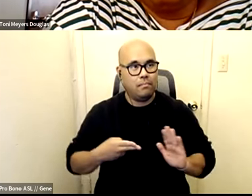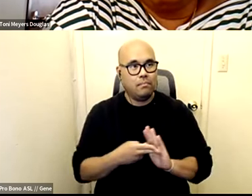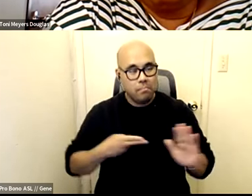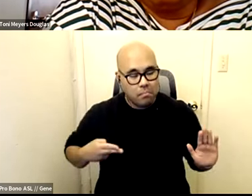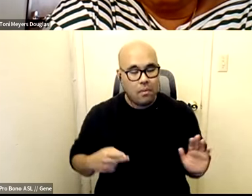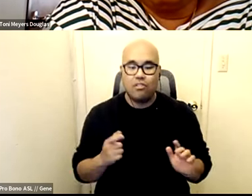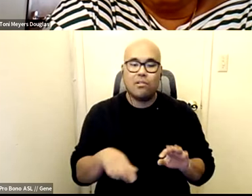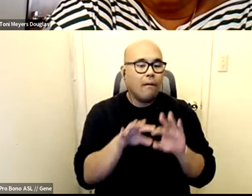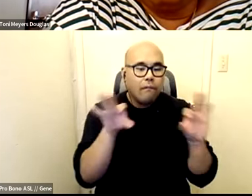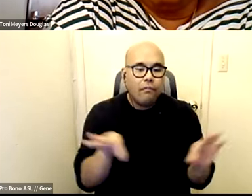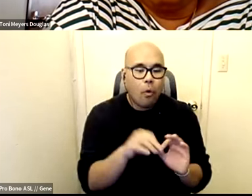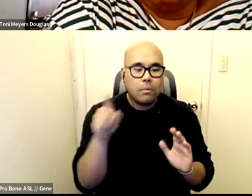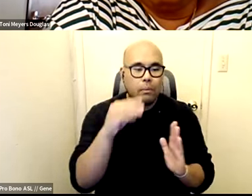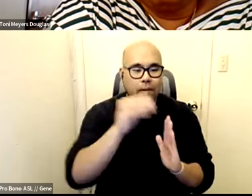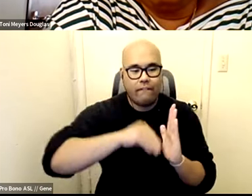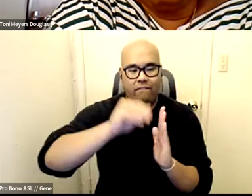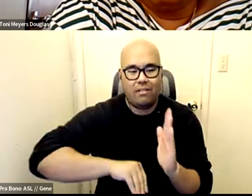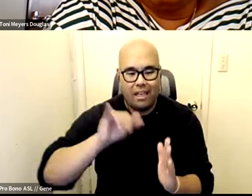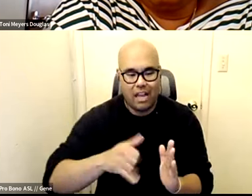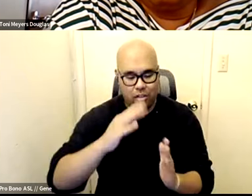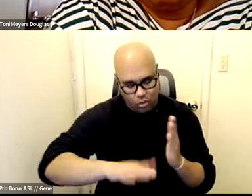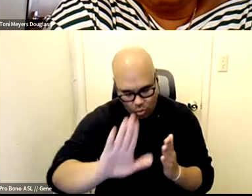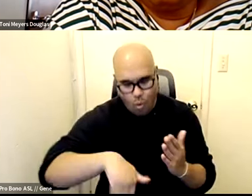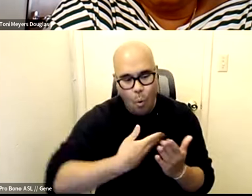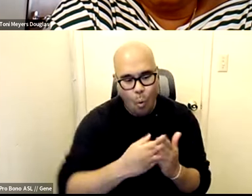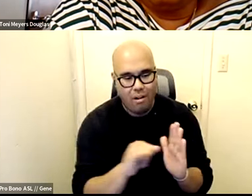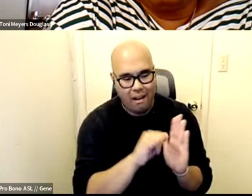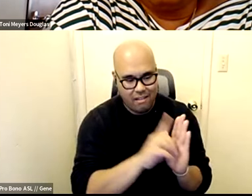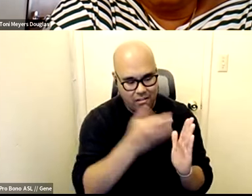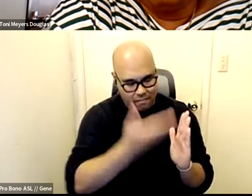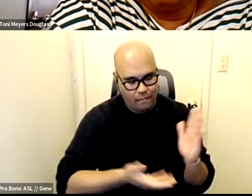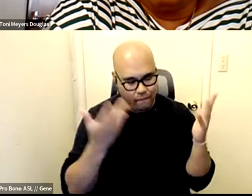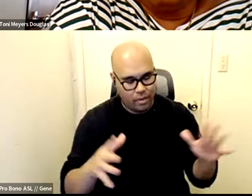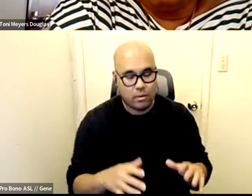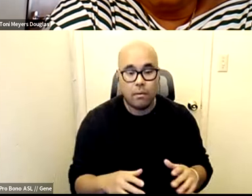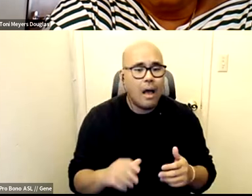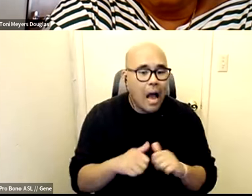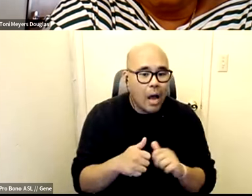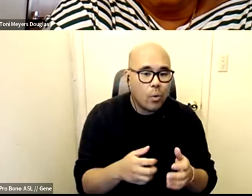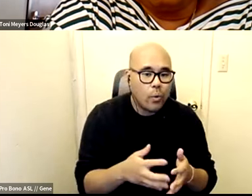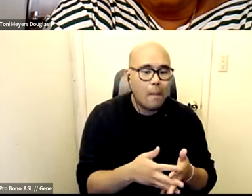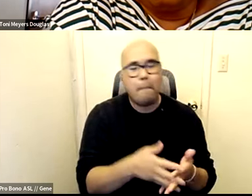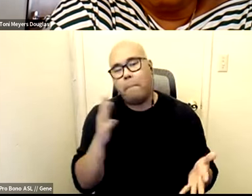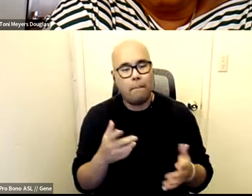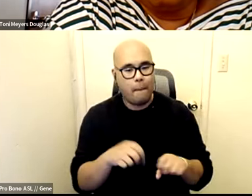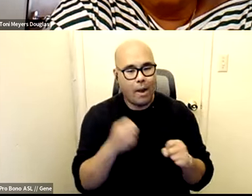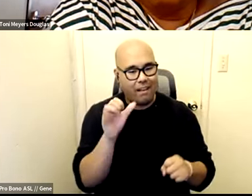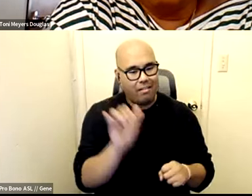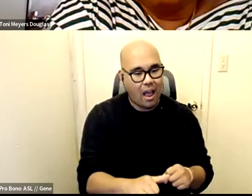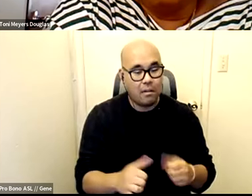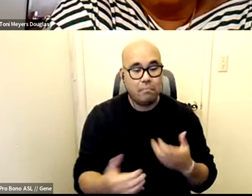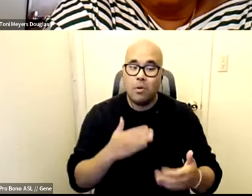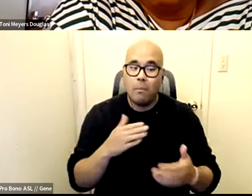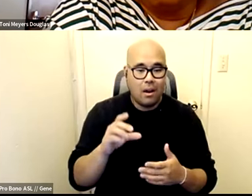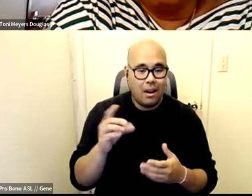that someone is filling out and that that is your entire identity and how do we break through that whether it's at a huge mass scale of how data is happening or